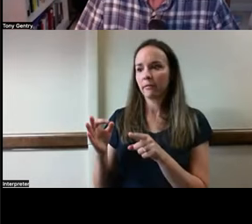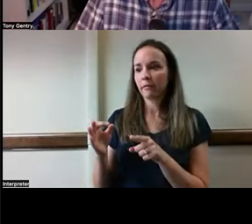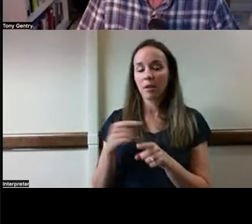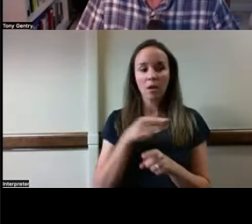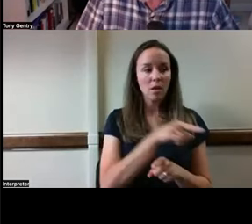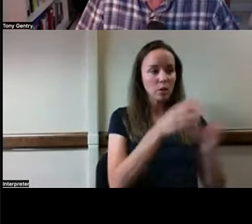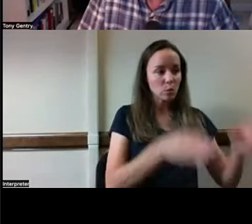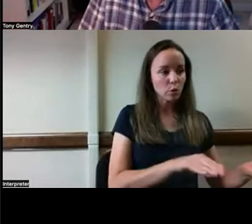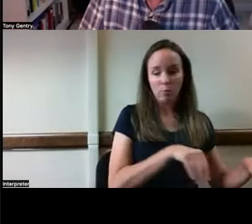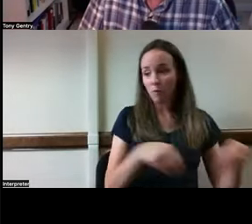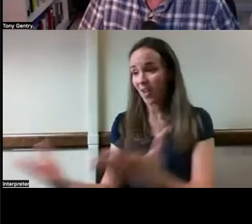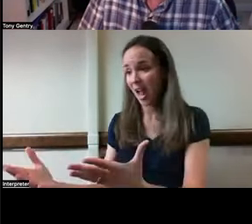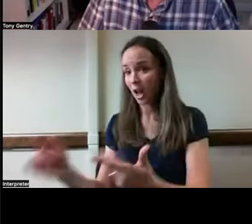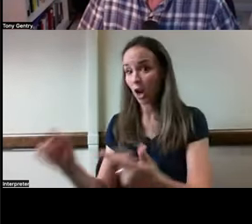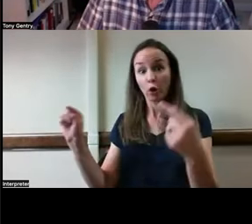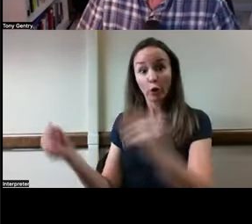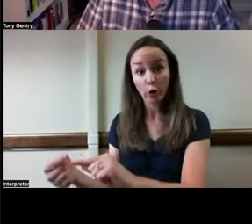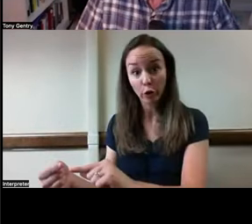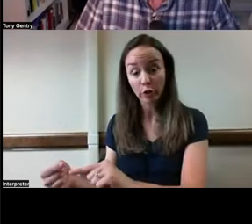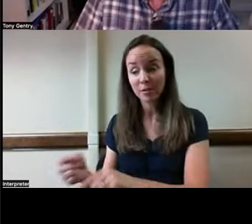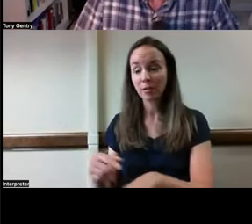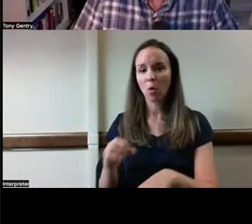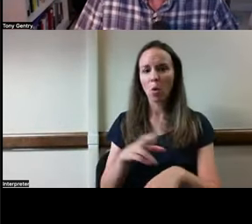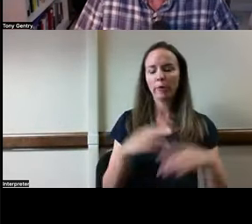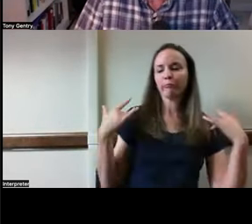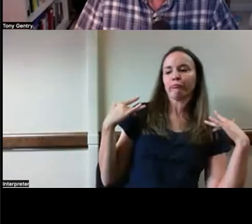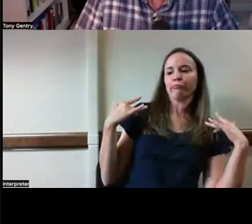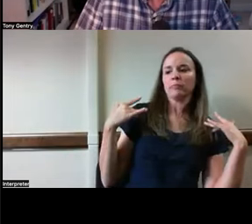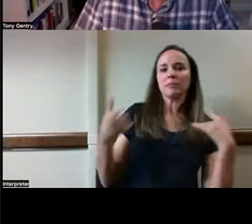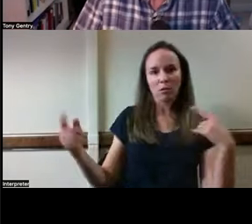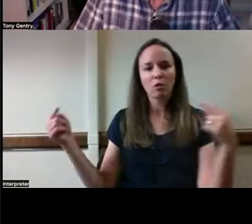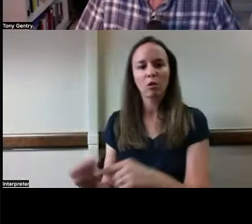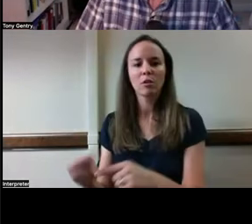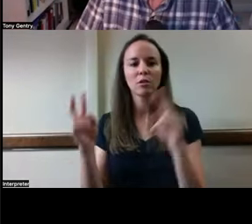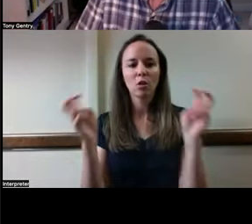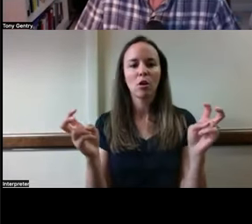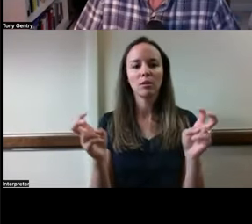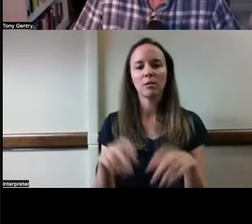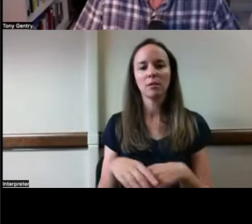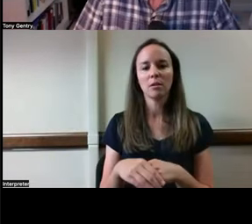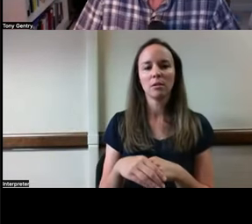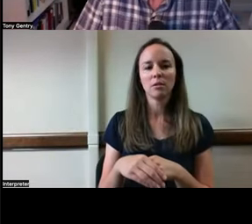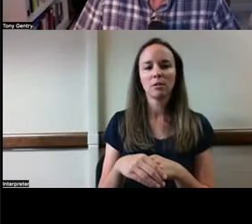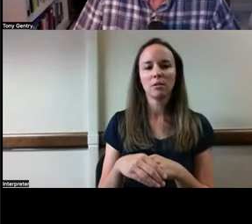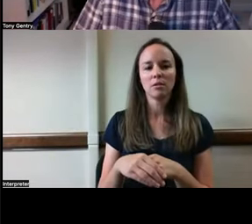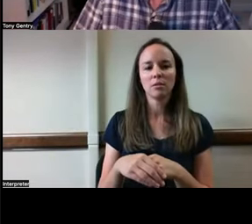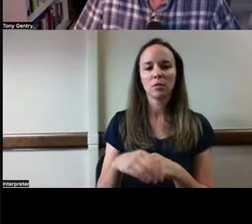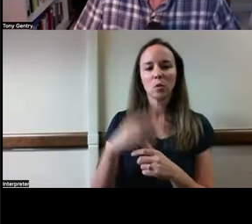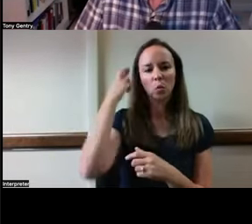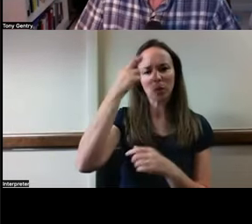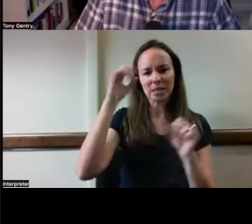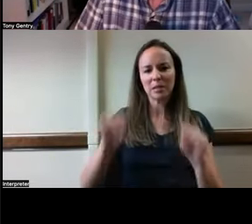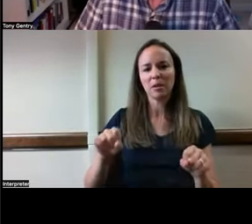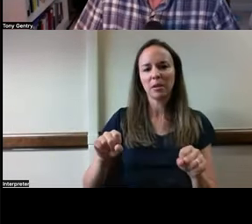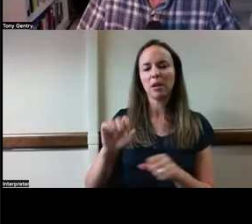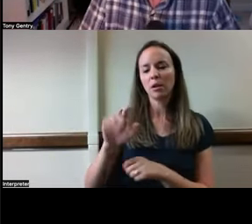done or not done, is called the reasonably prudent man principle. I'm going to show you that in just a moment. I want to